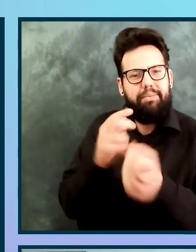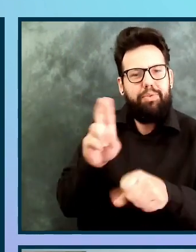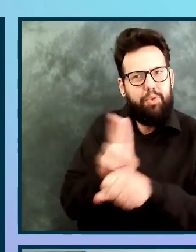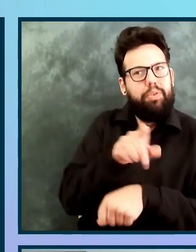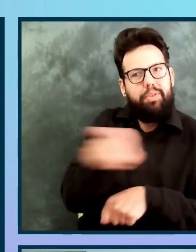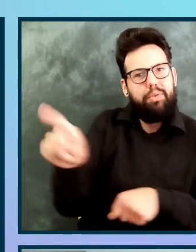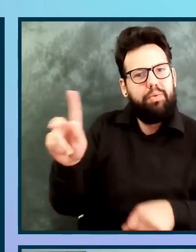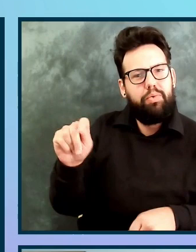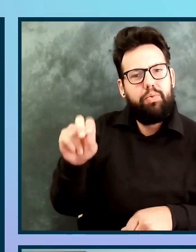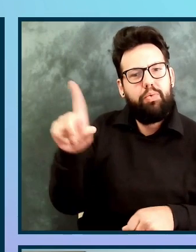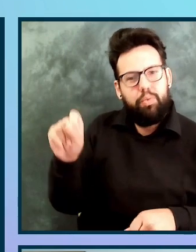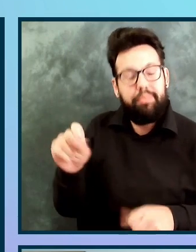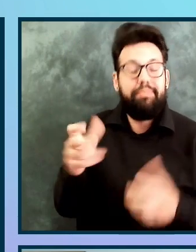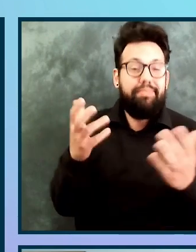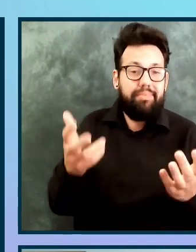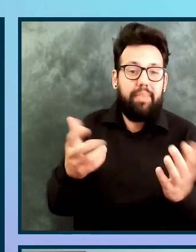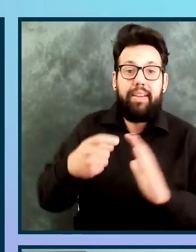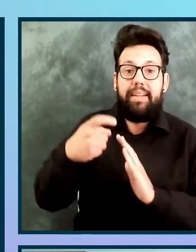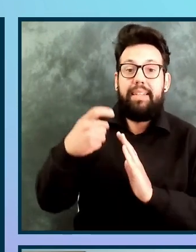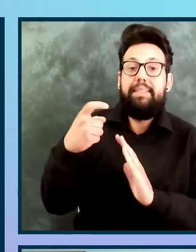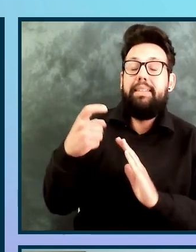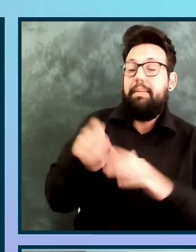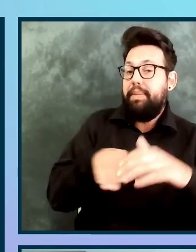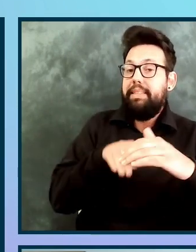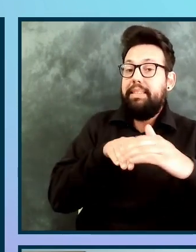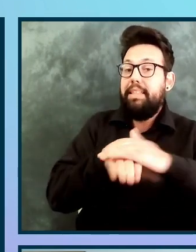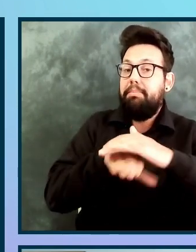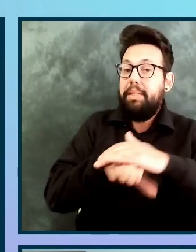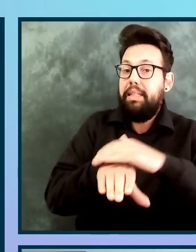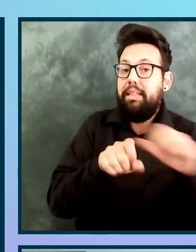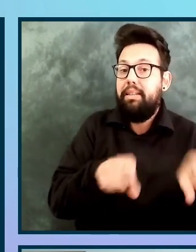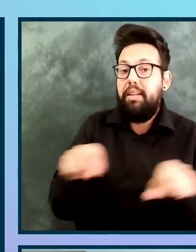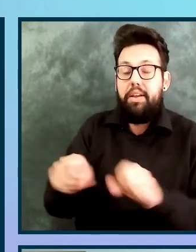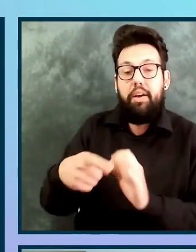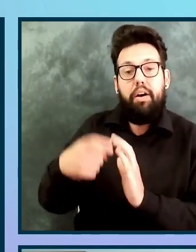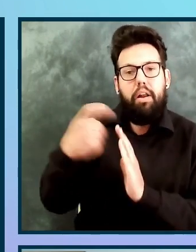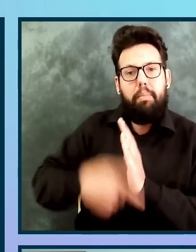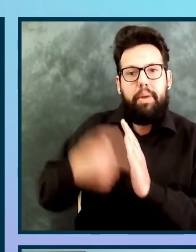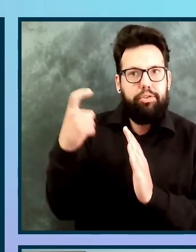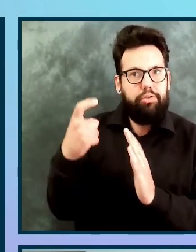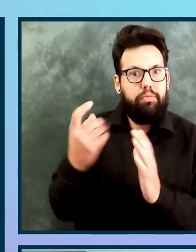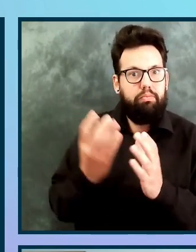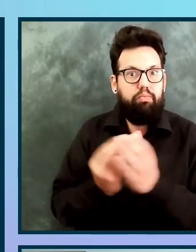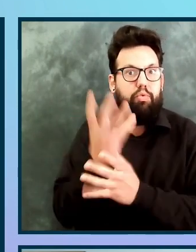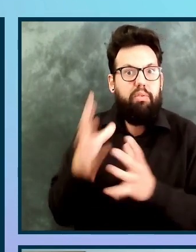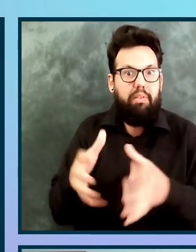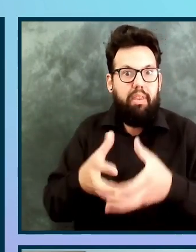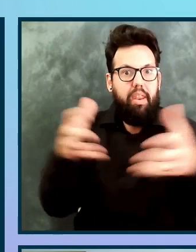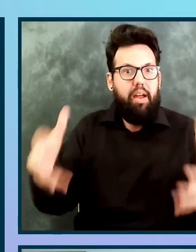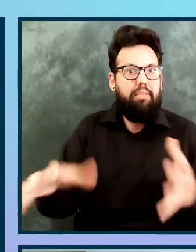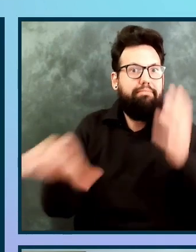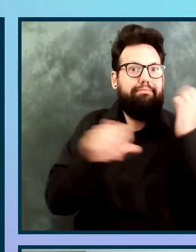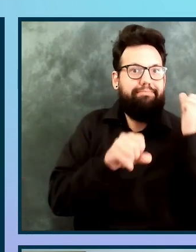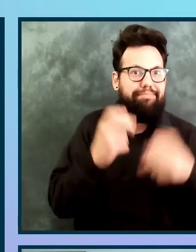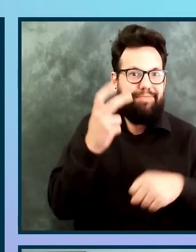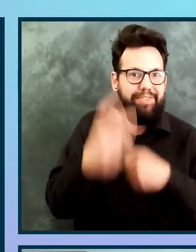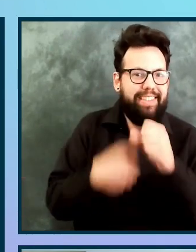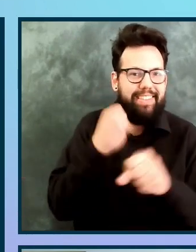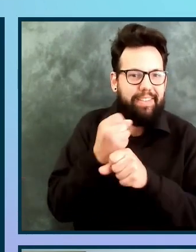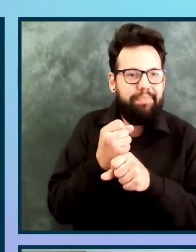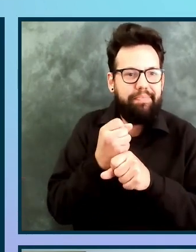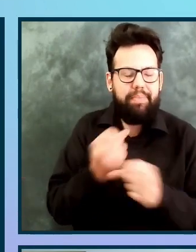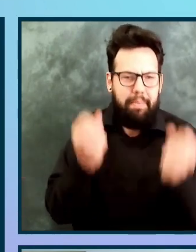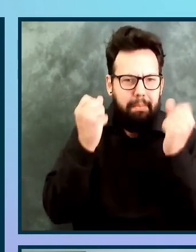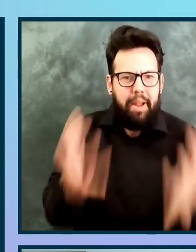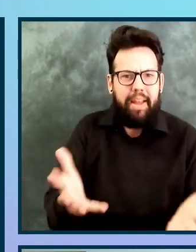accessibility automation has matured a lot in the last three years. These are now viable solutions that are going